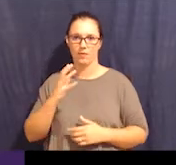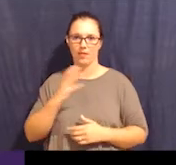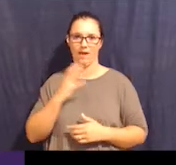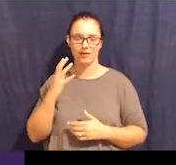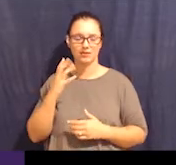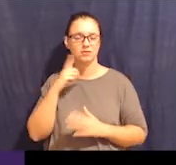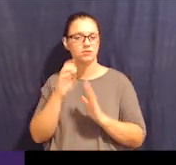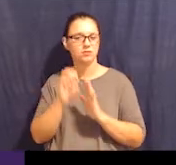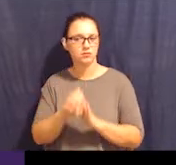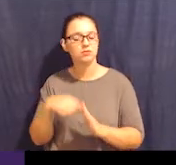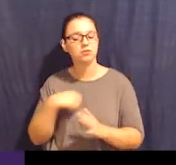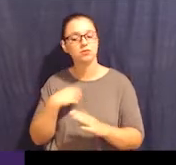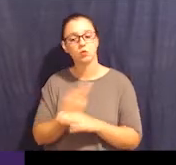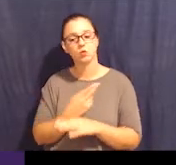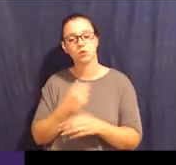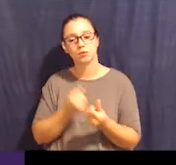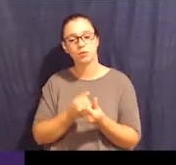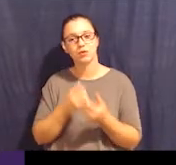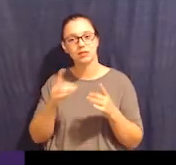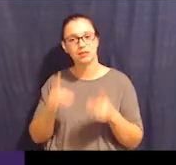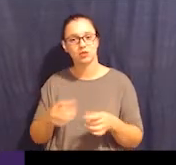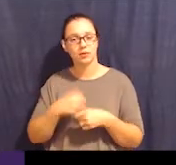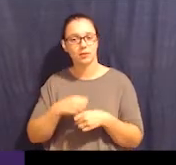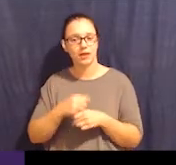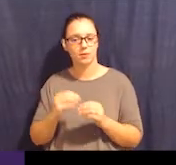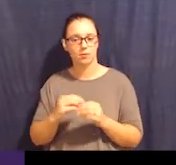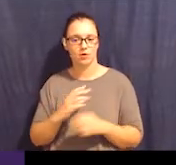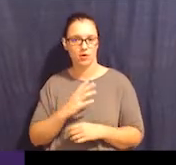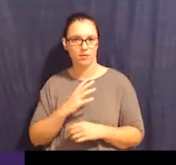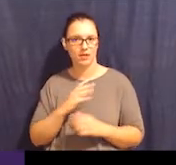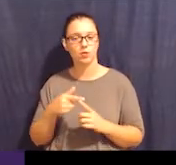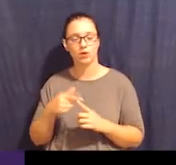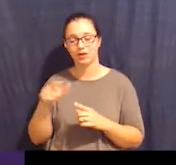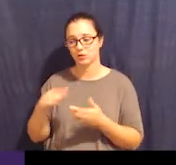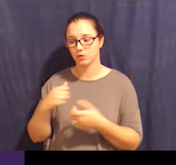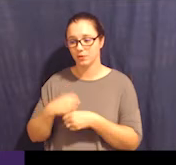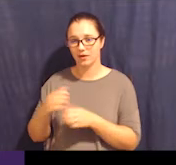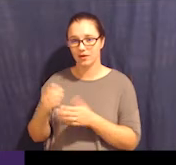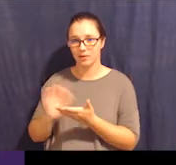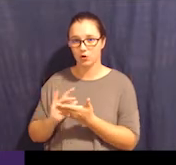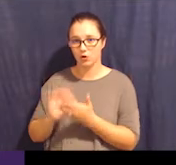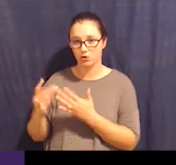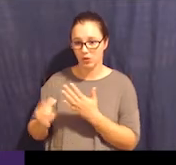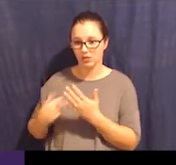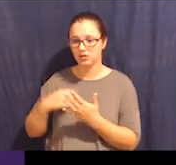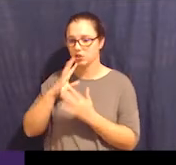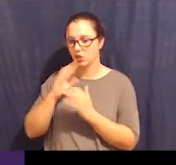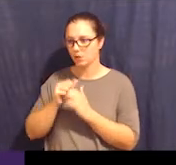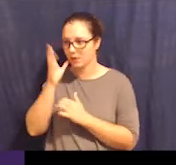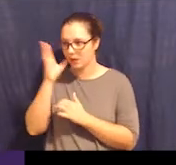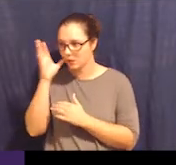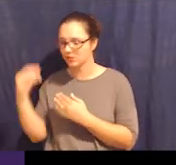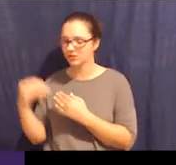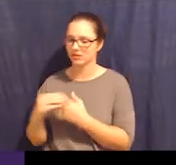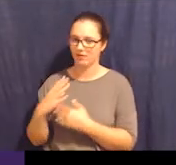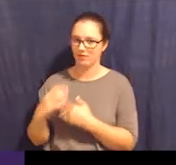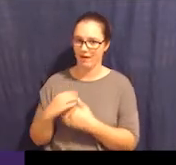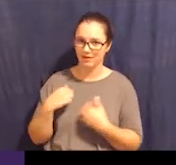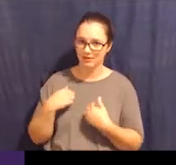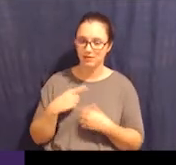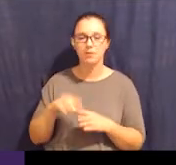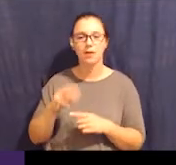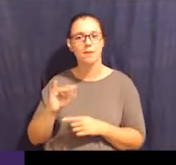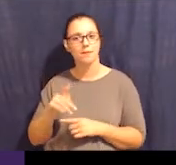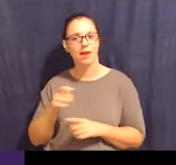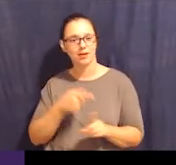Whenever I need to make medical choices, I talk to my parents and they give me advice, but Mike has a written supported decision making agreement. And most of my clients